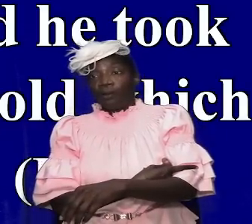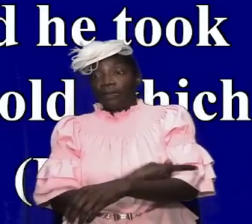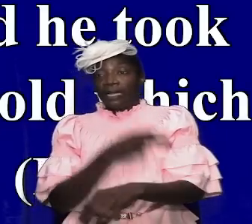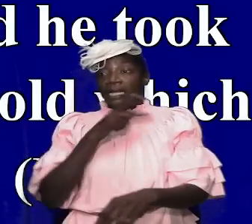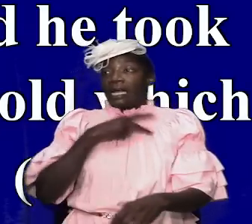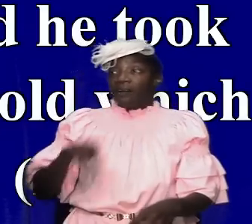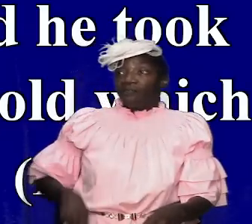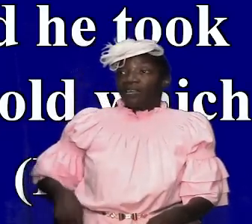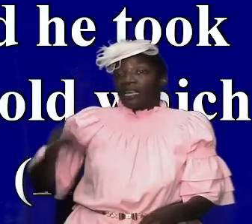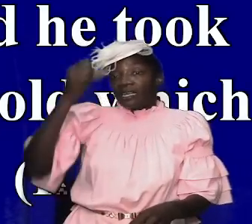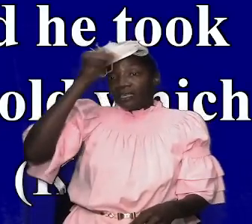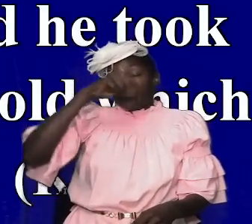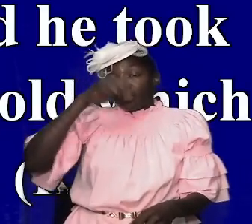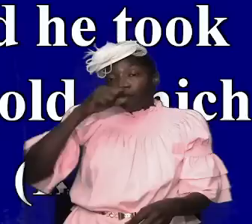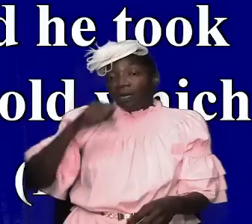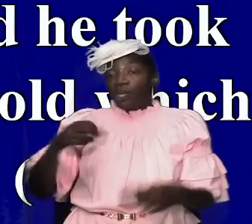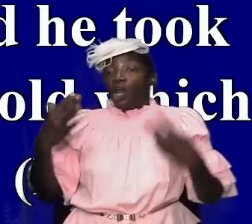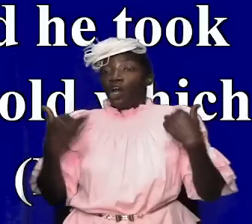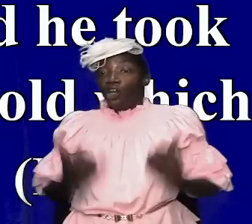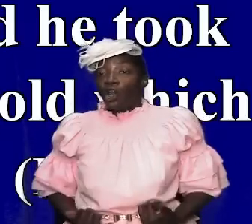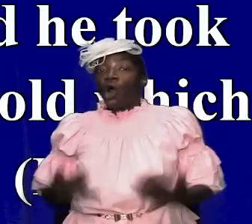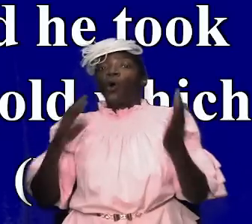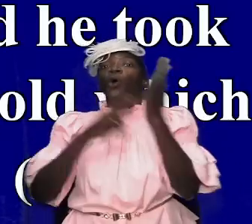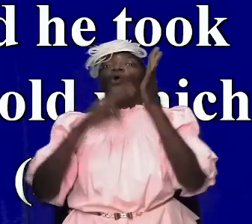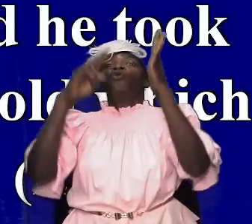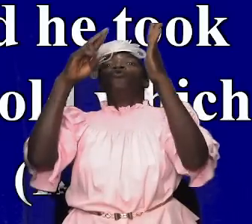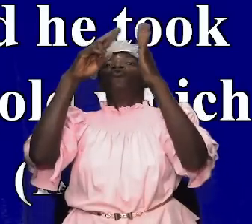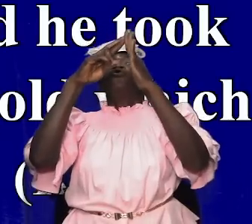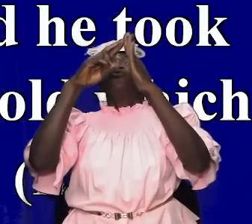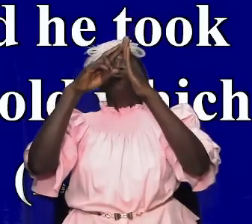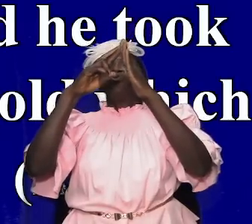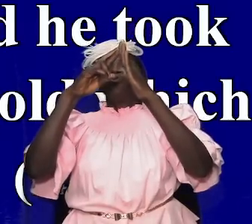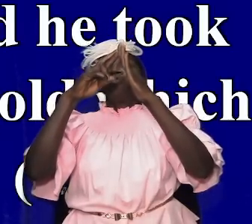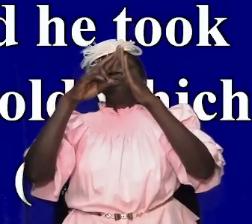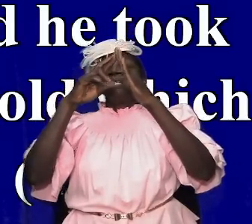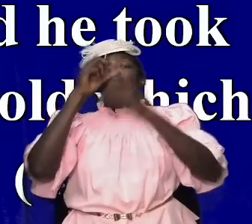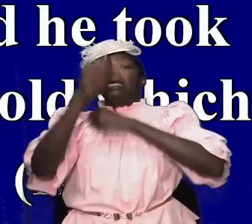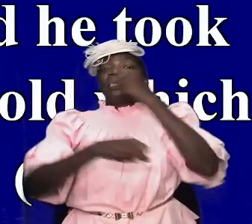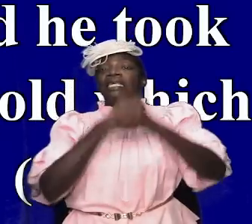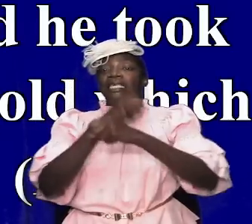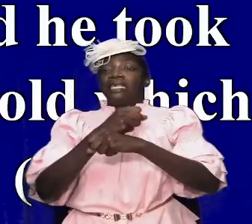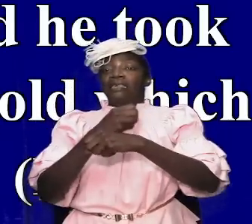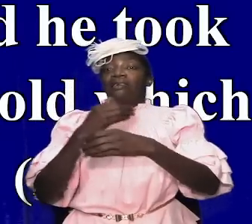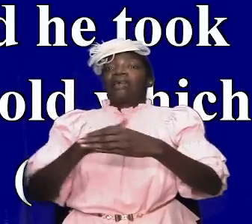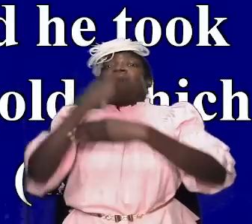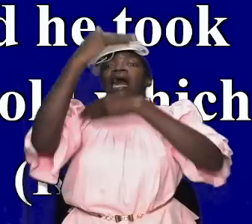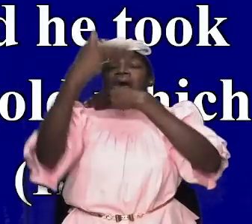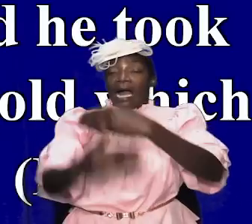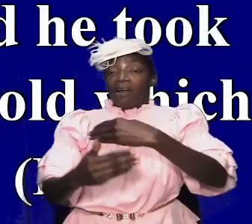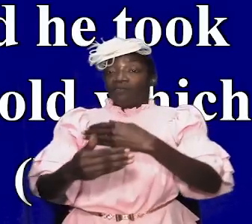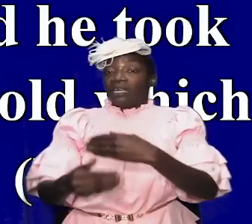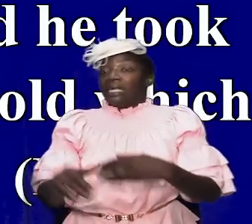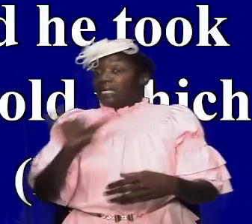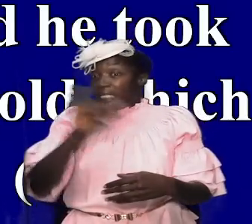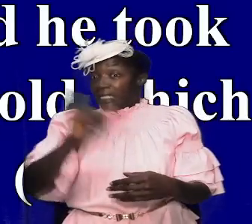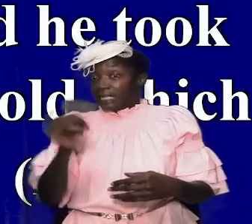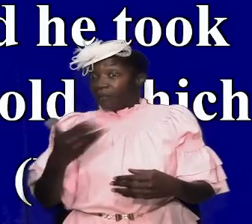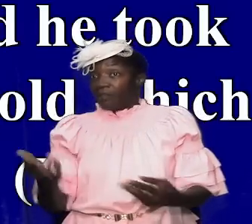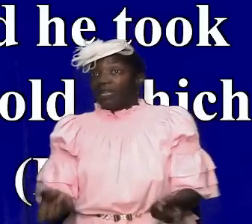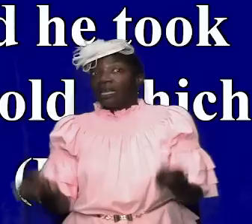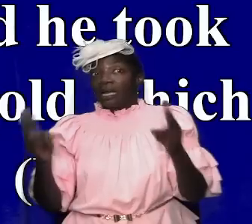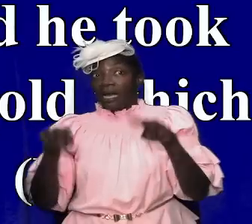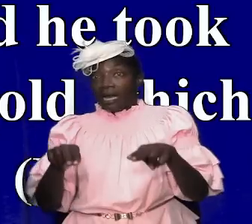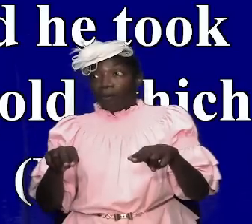solomon was now reigning so this was years after the same thing was about to happen uh